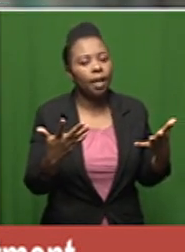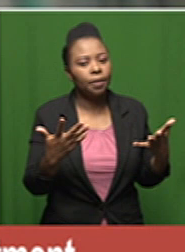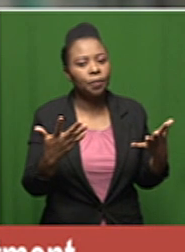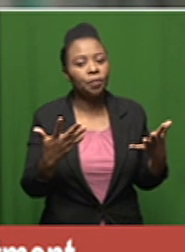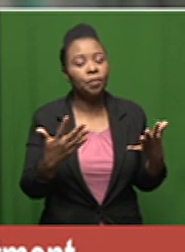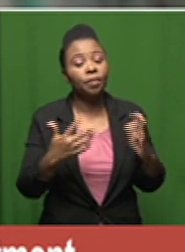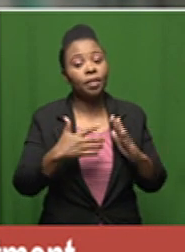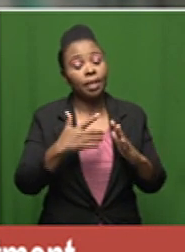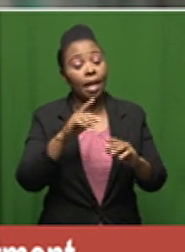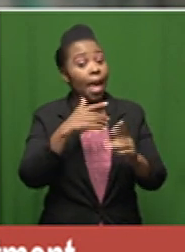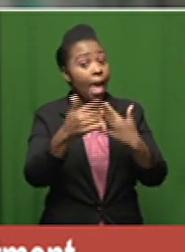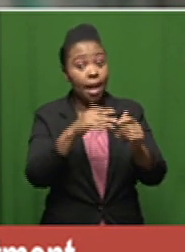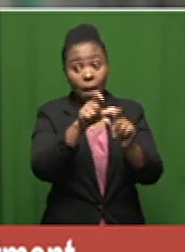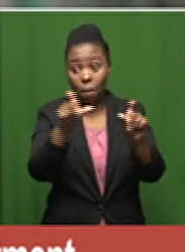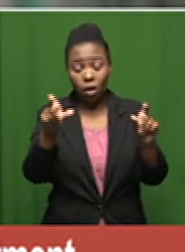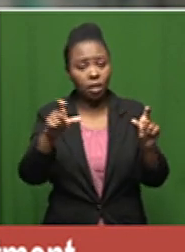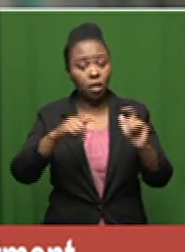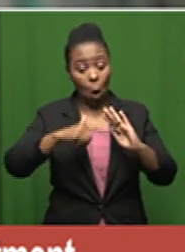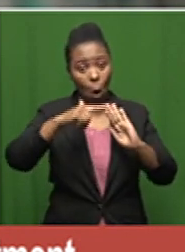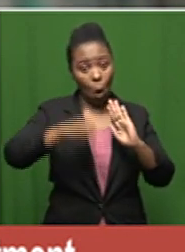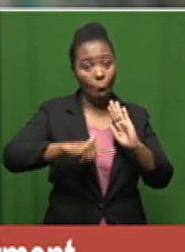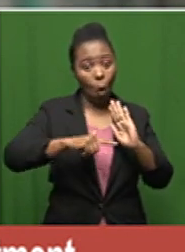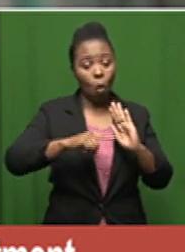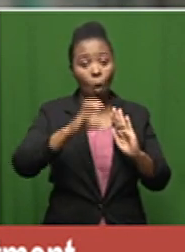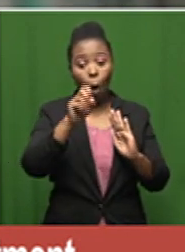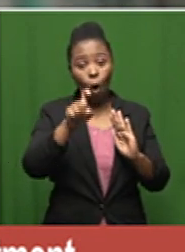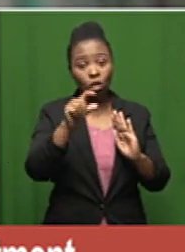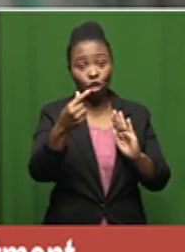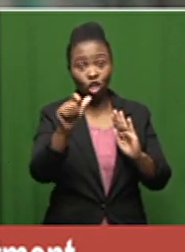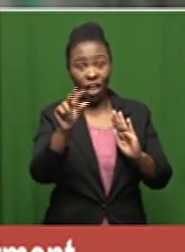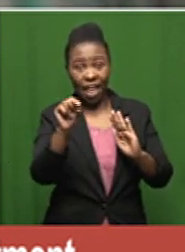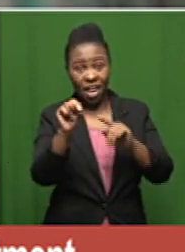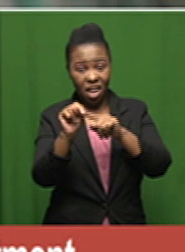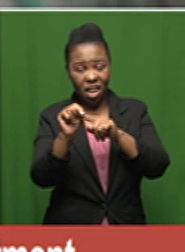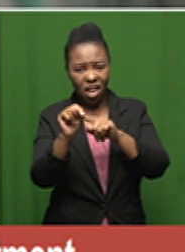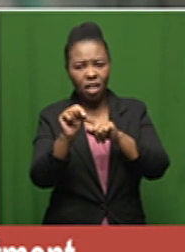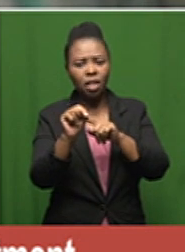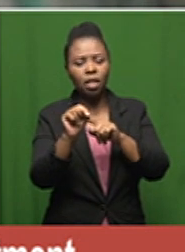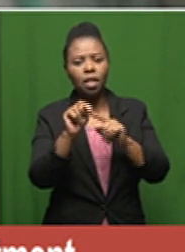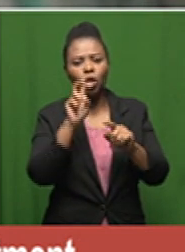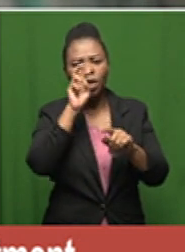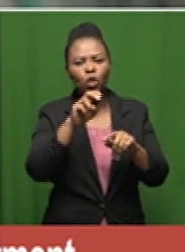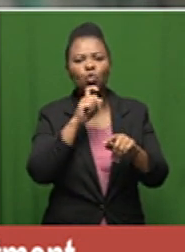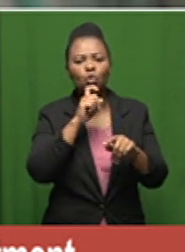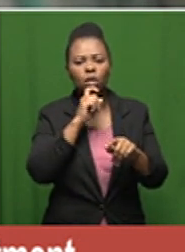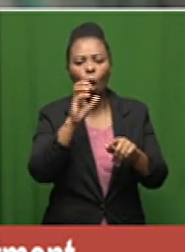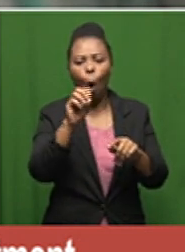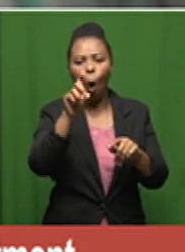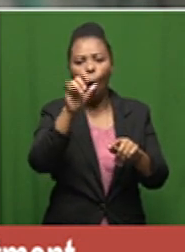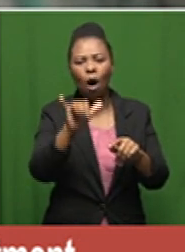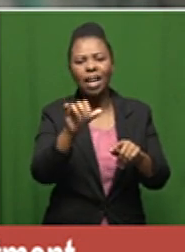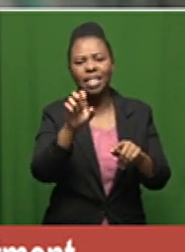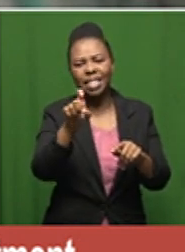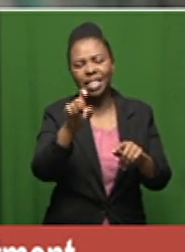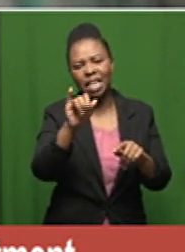low oxygen levels and the only way that you can really assess that is by using an oximeter you can get them from